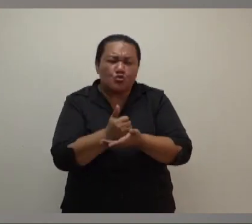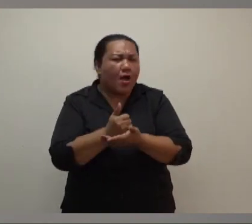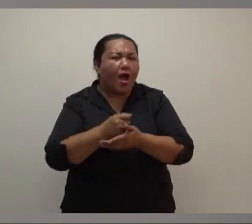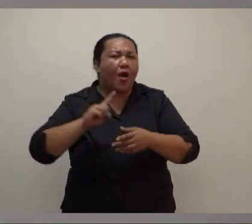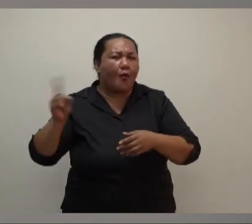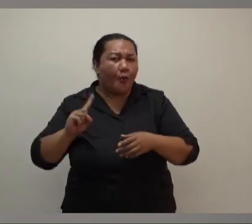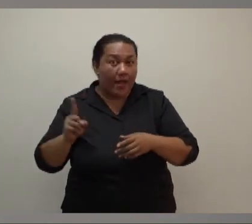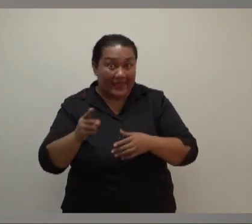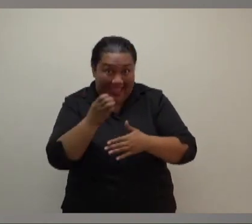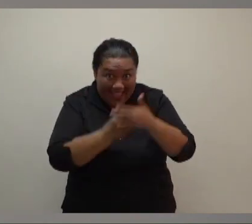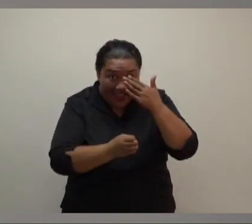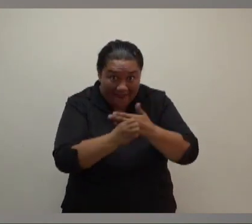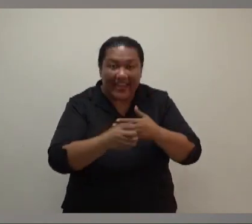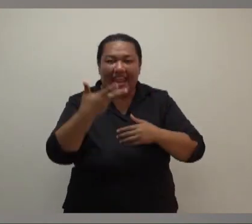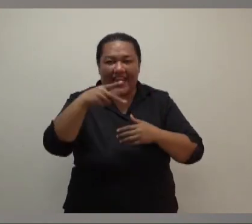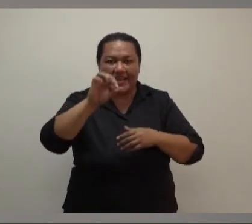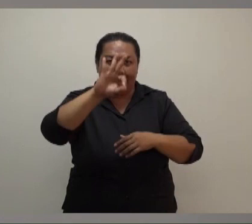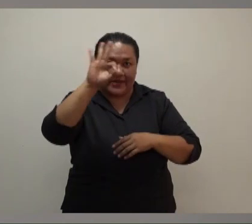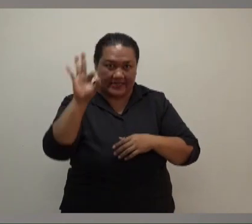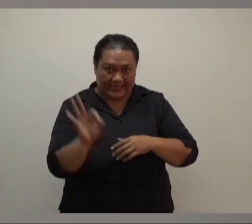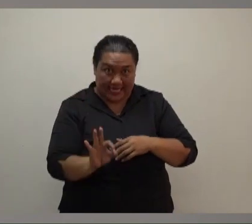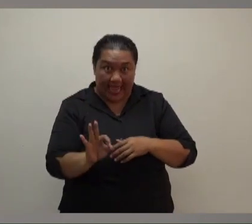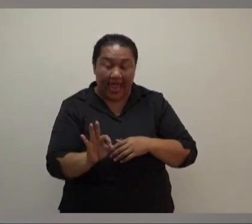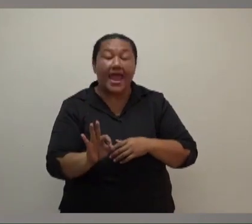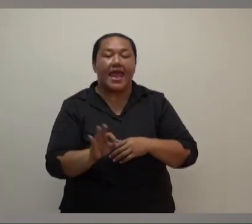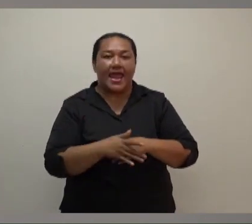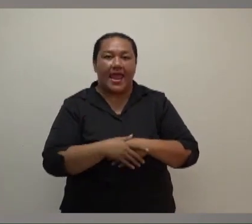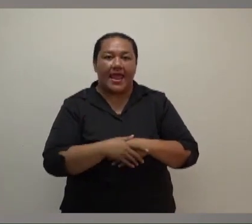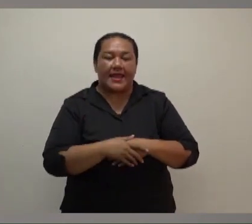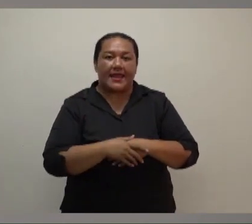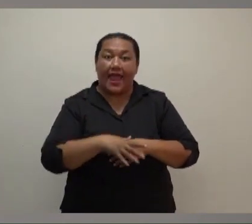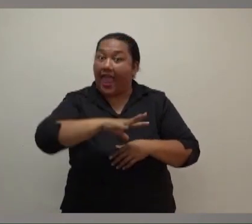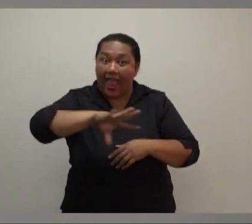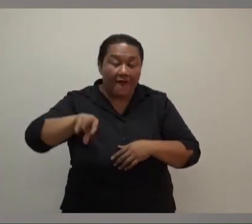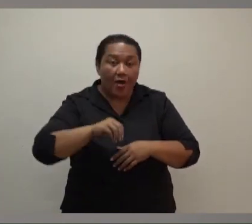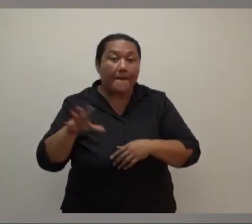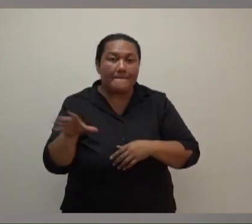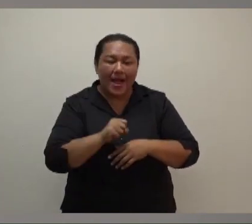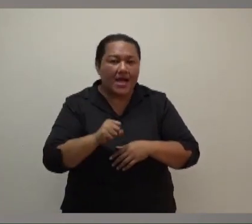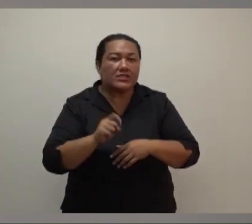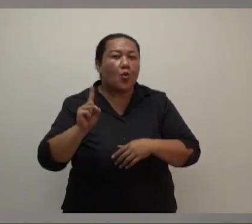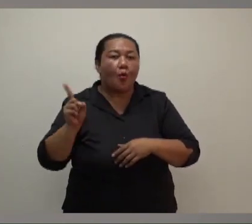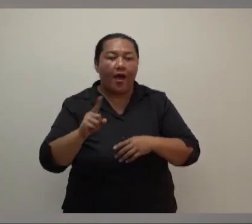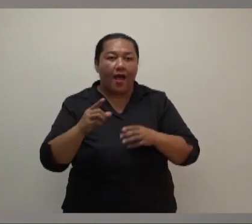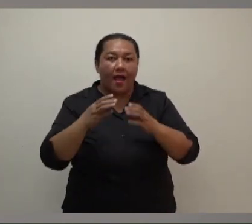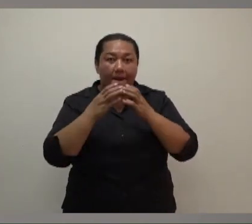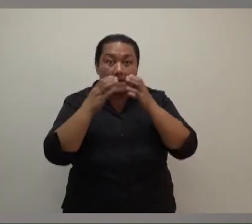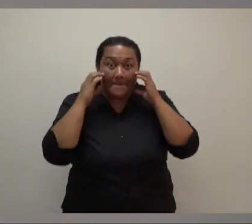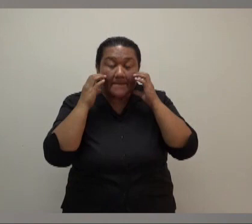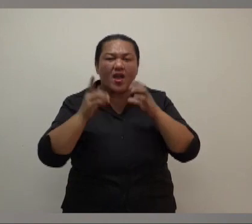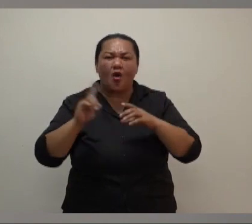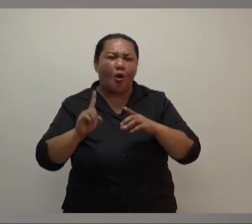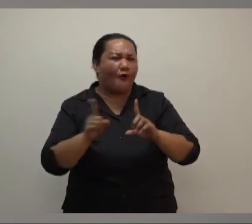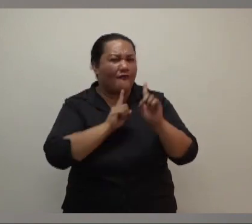one, the event is at 80% capacity of the outdoor venue, everyone must wear a face covering at all times, unless eating.